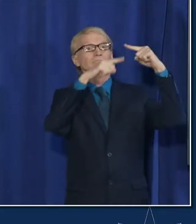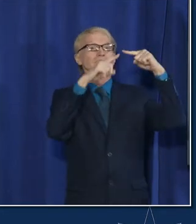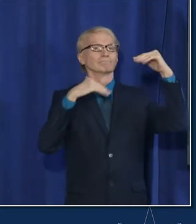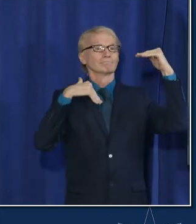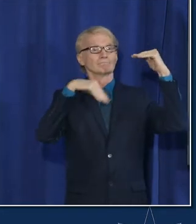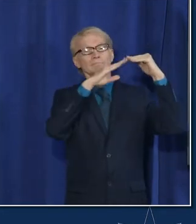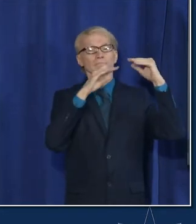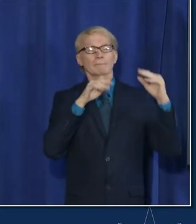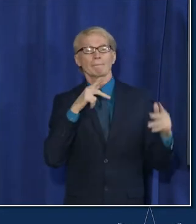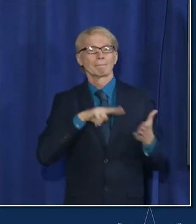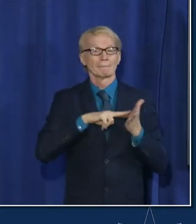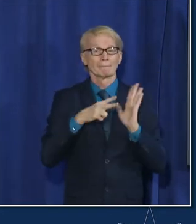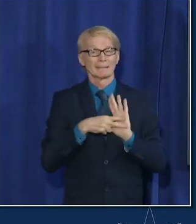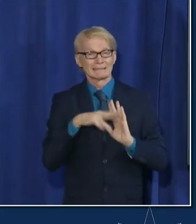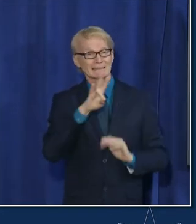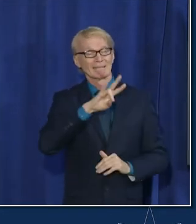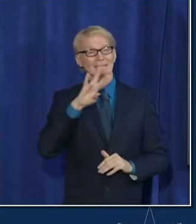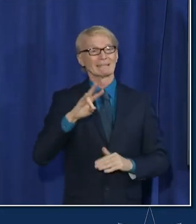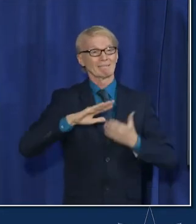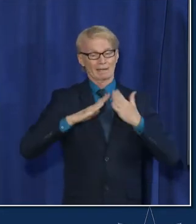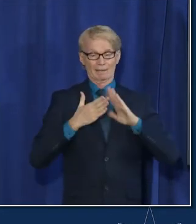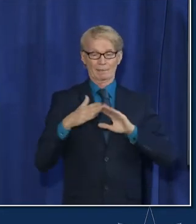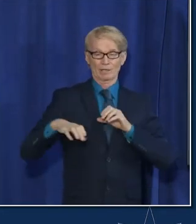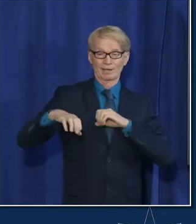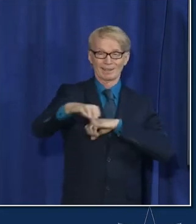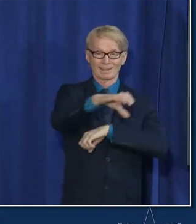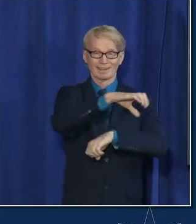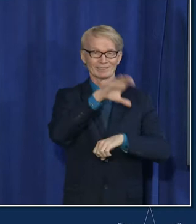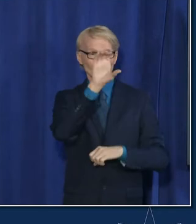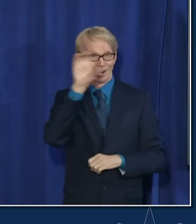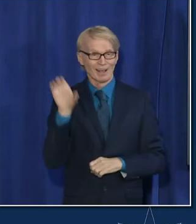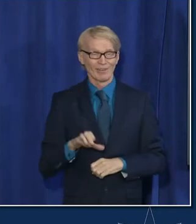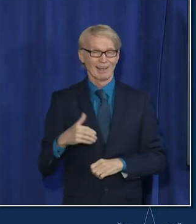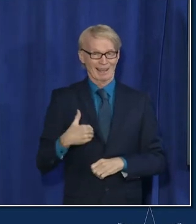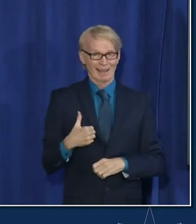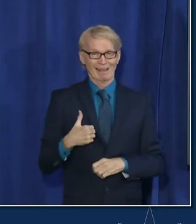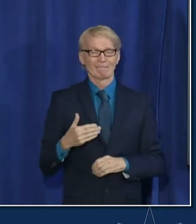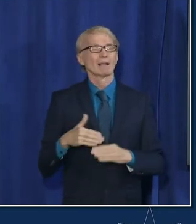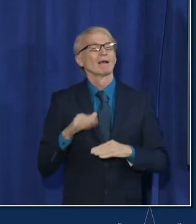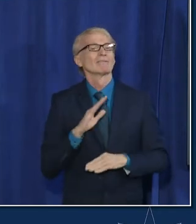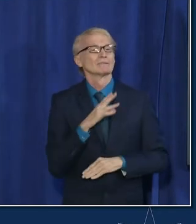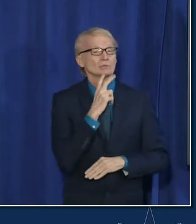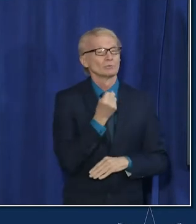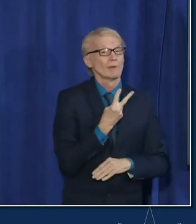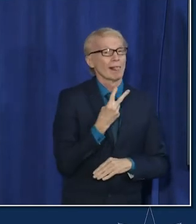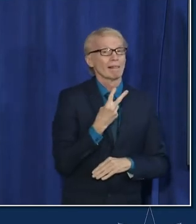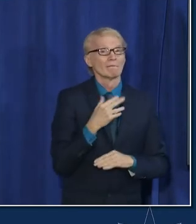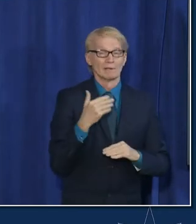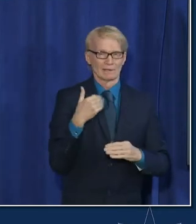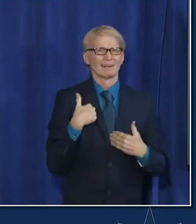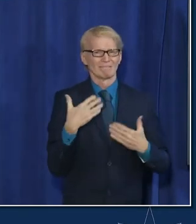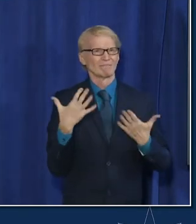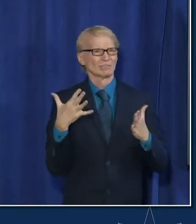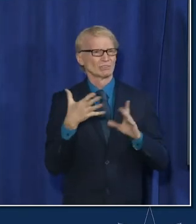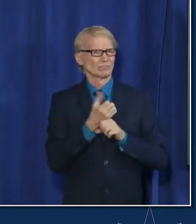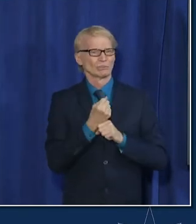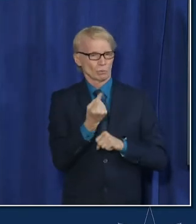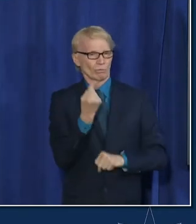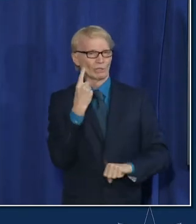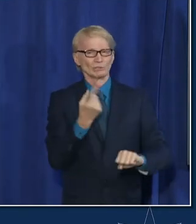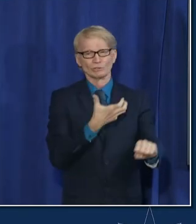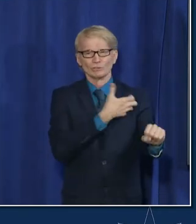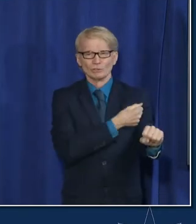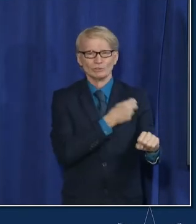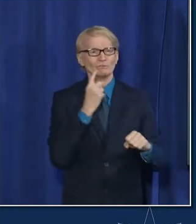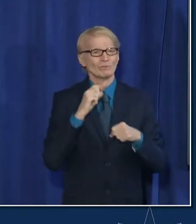Chicago's 77 community areas where 77 percent of Chicagoans age 12 and up have received at least one dose of a COVID-19